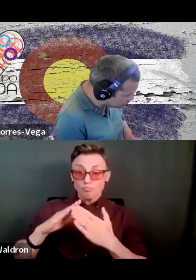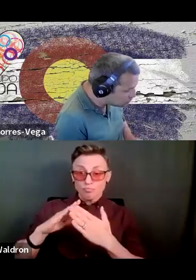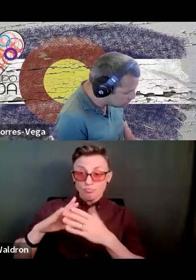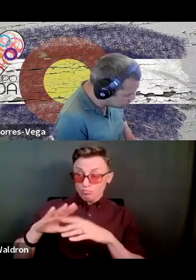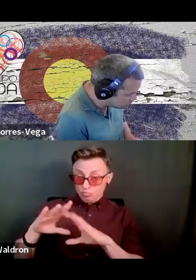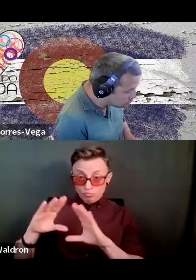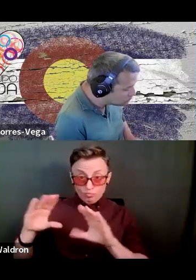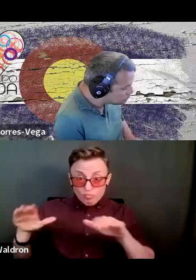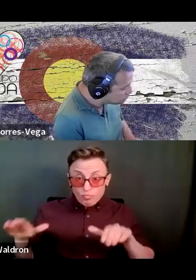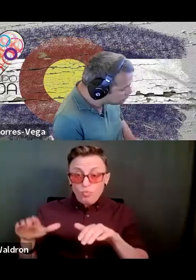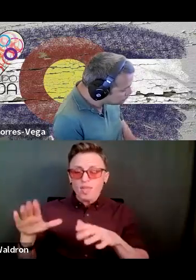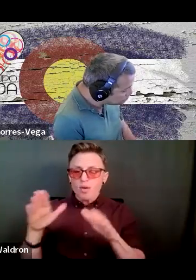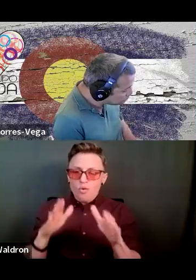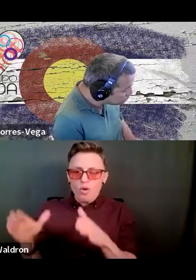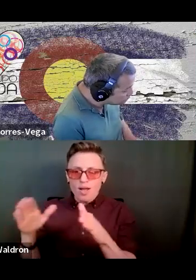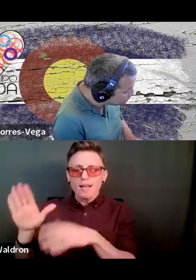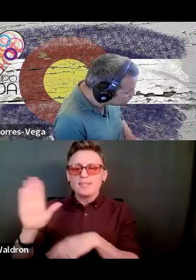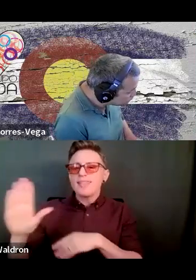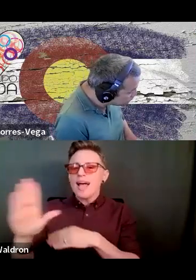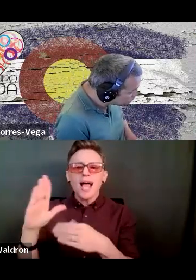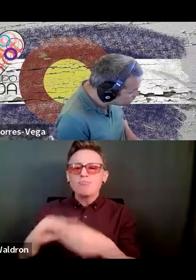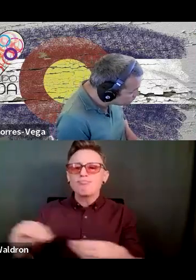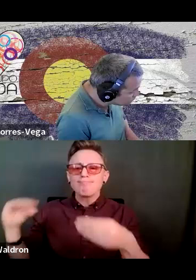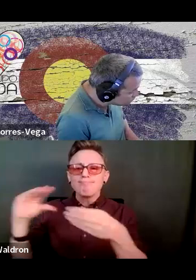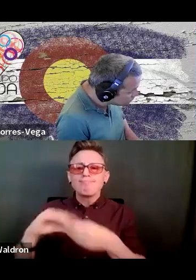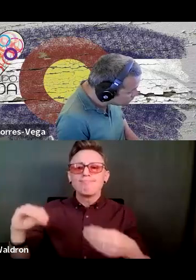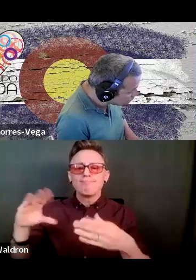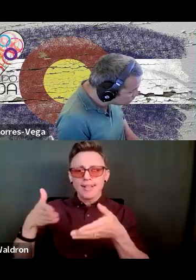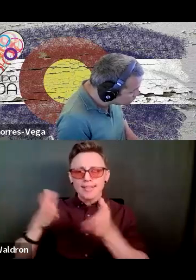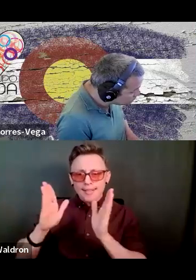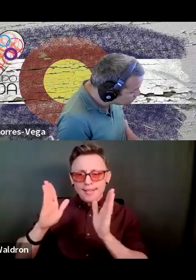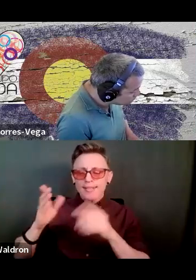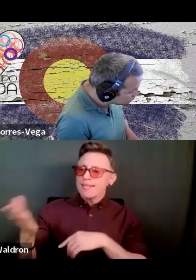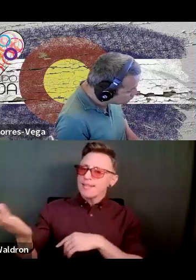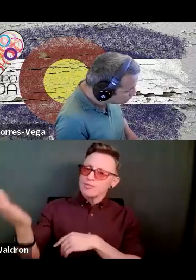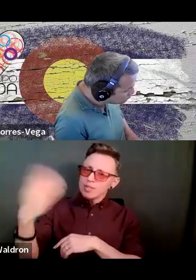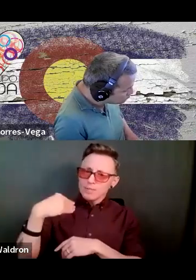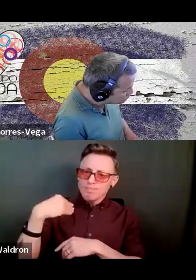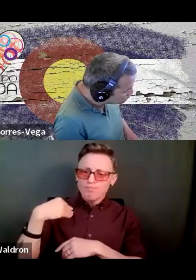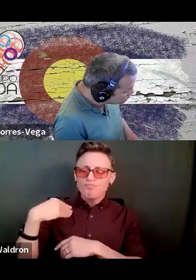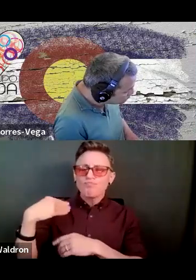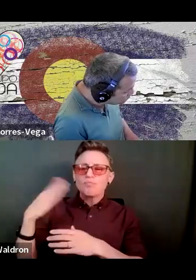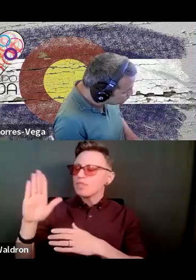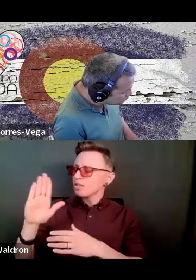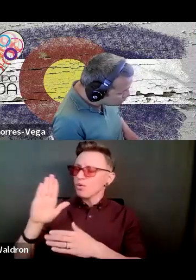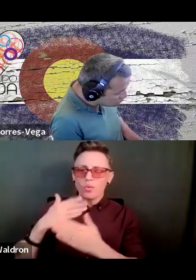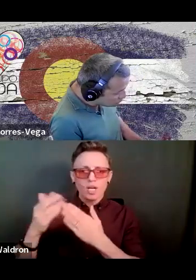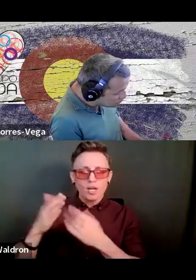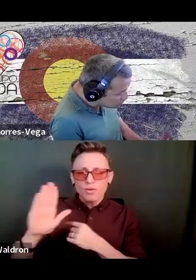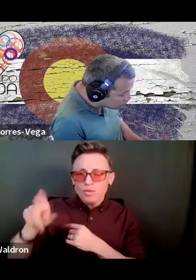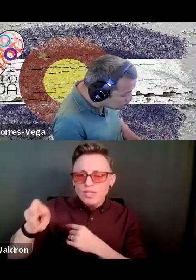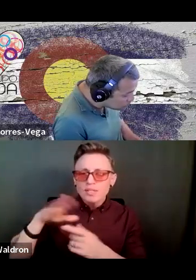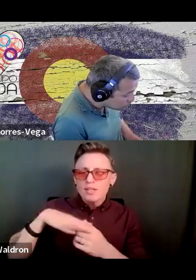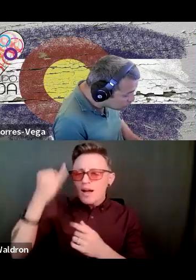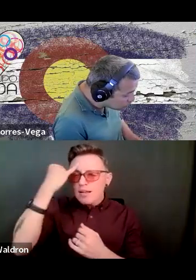talking, and giving people opportunities to come to the table and share their needs, share their